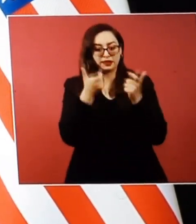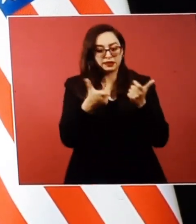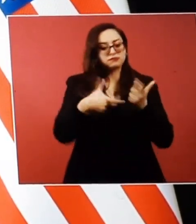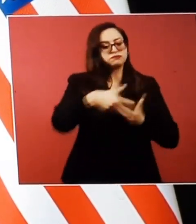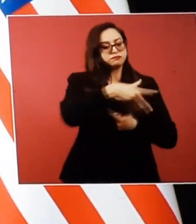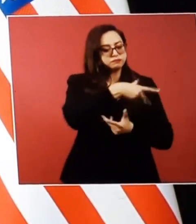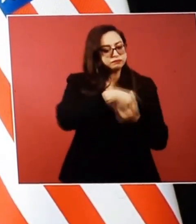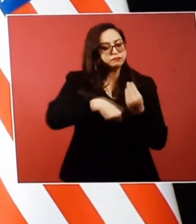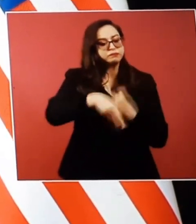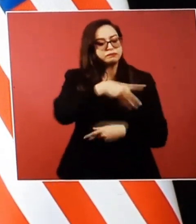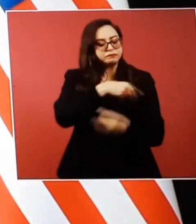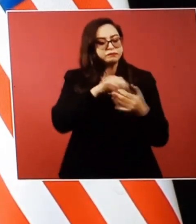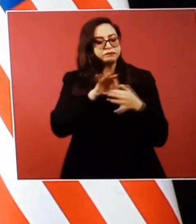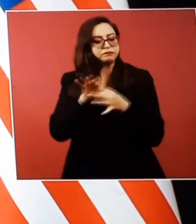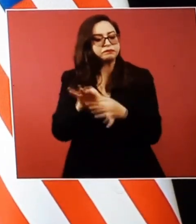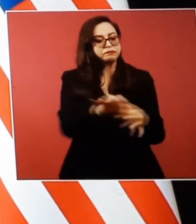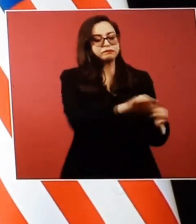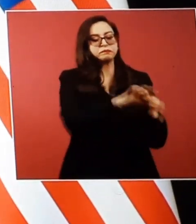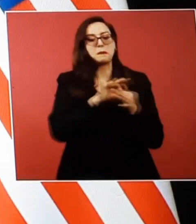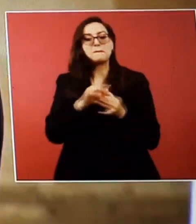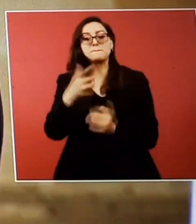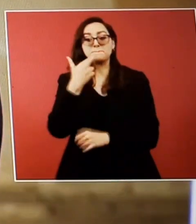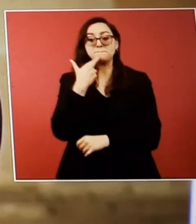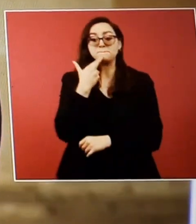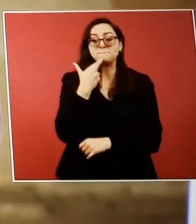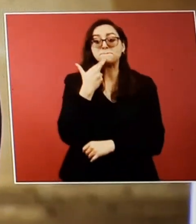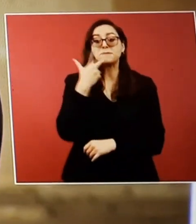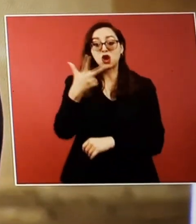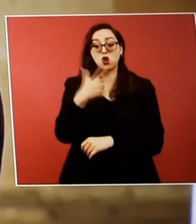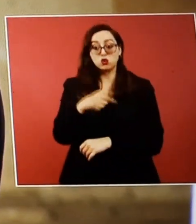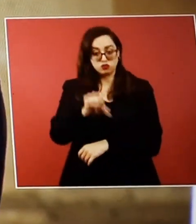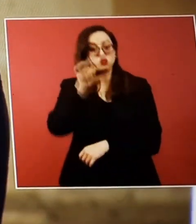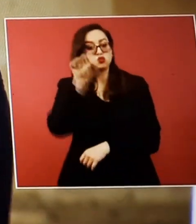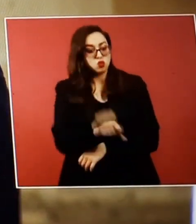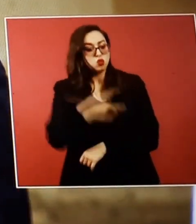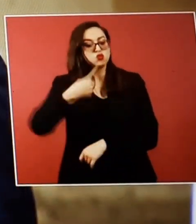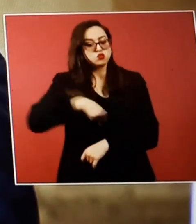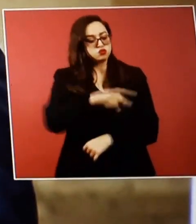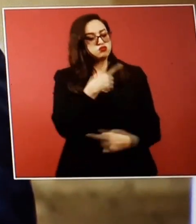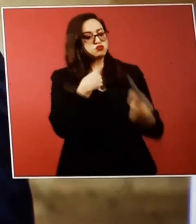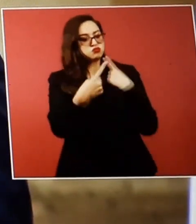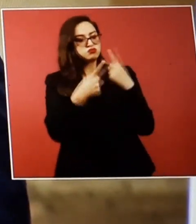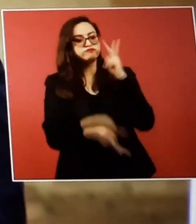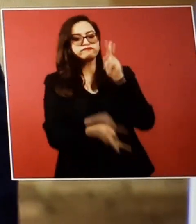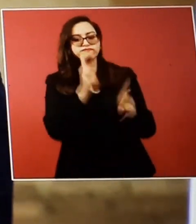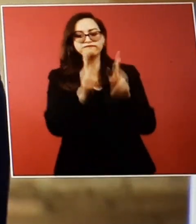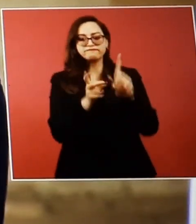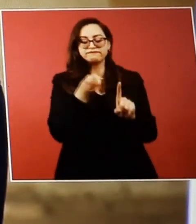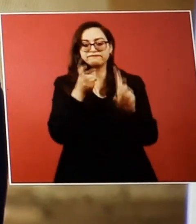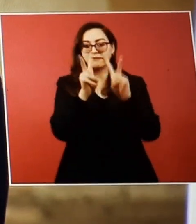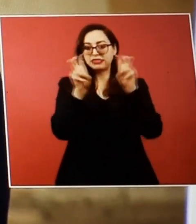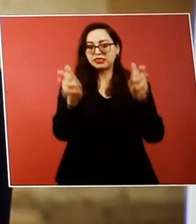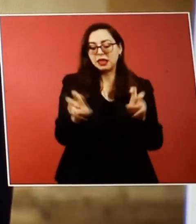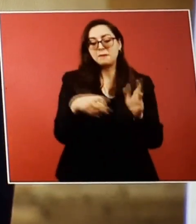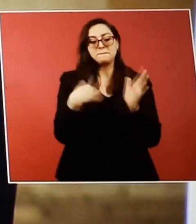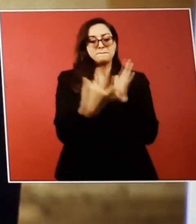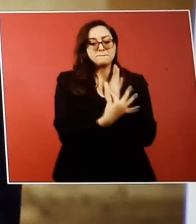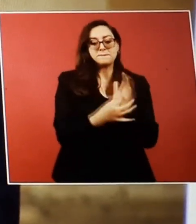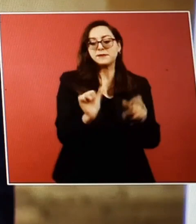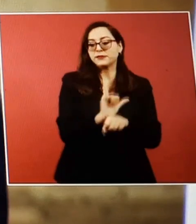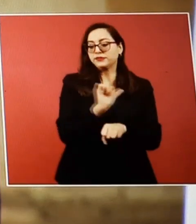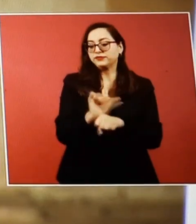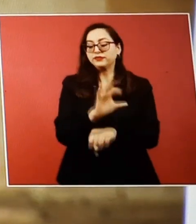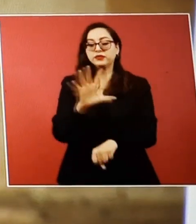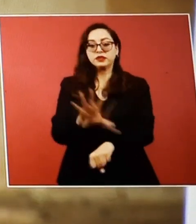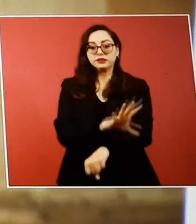chains on this continent for everything from critical minerals to electric vehicles to semiconductors. This